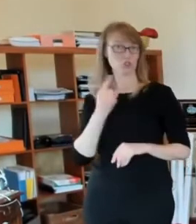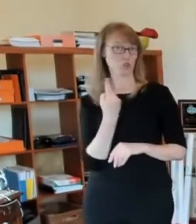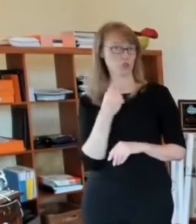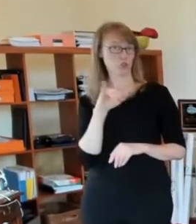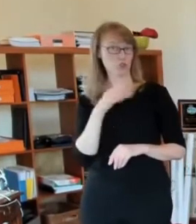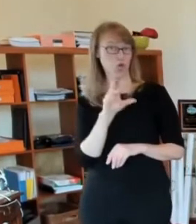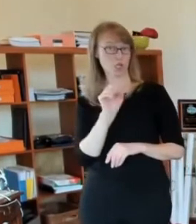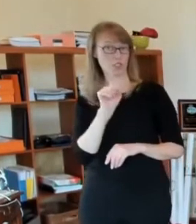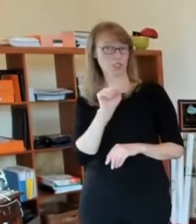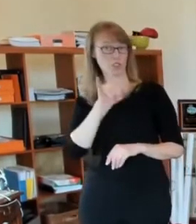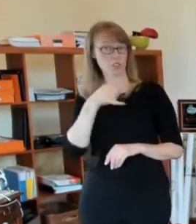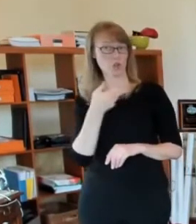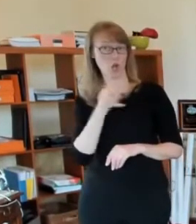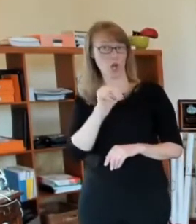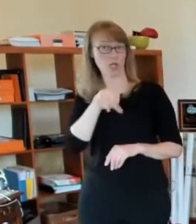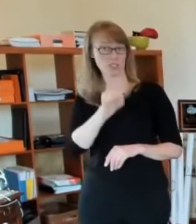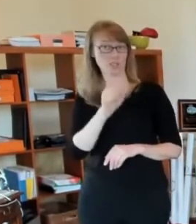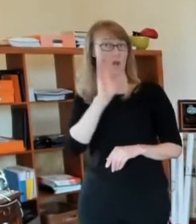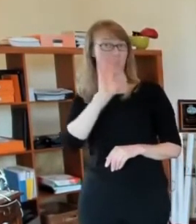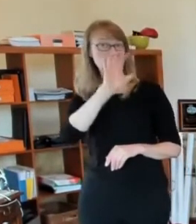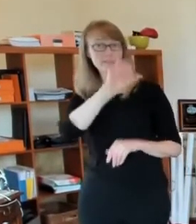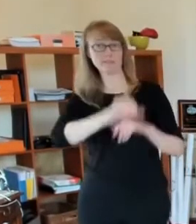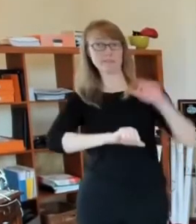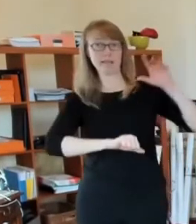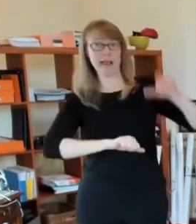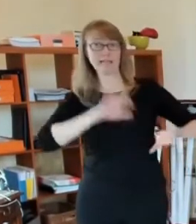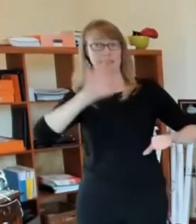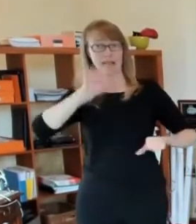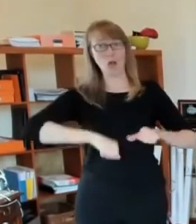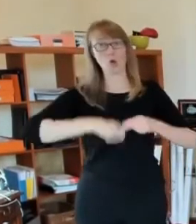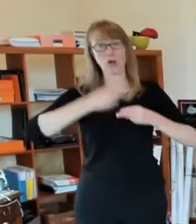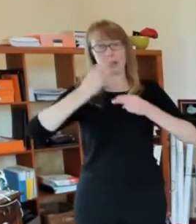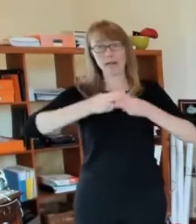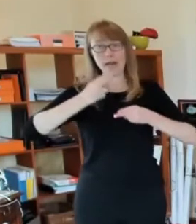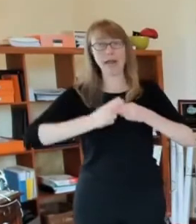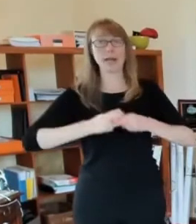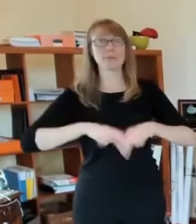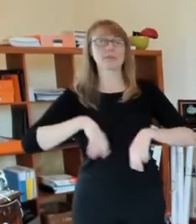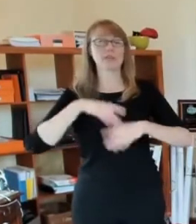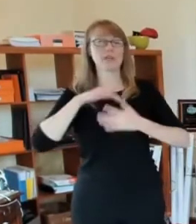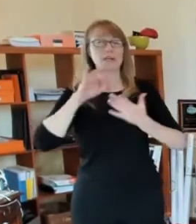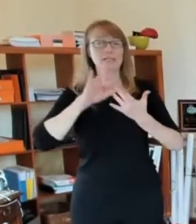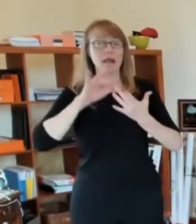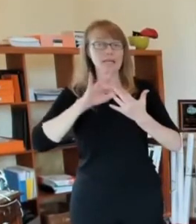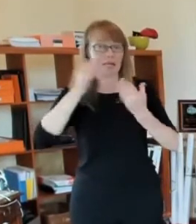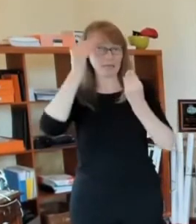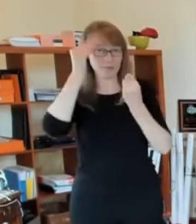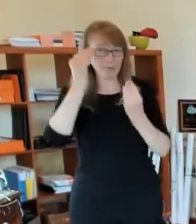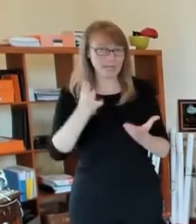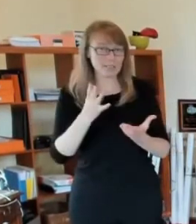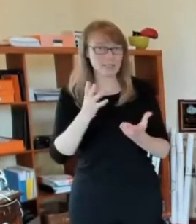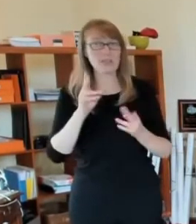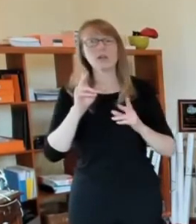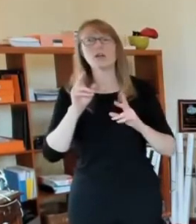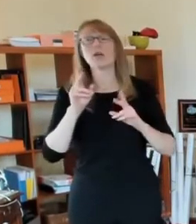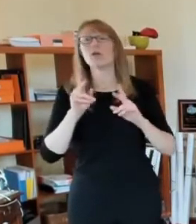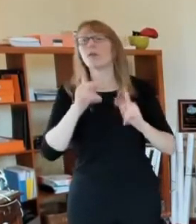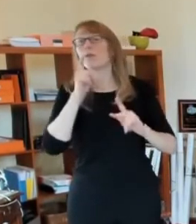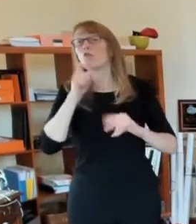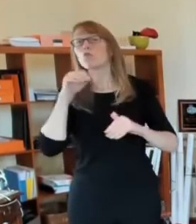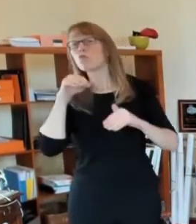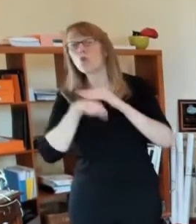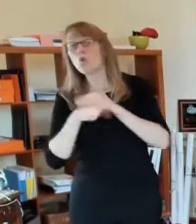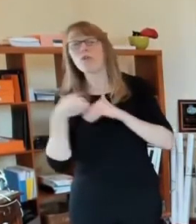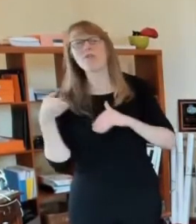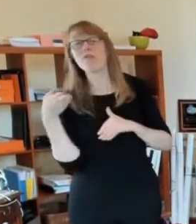taking down the temperature, the names, the addresses, contact information of everybody who comes and whether you would encourage other businesses in the city to do